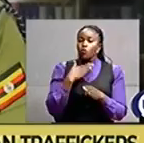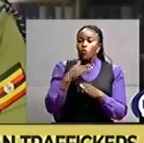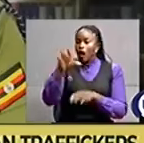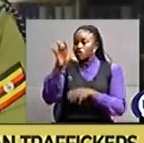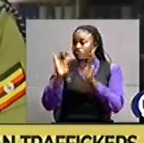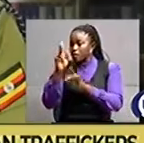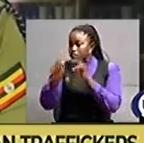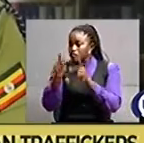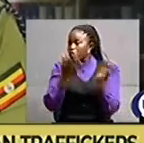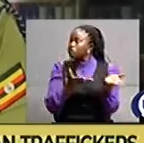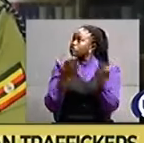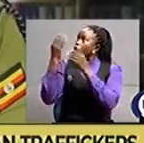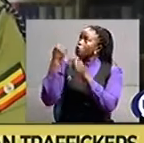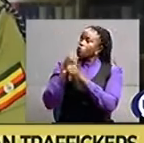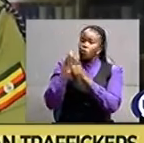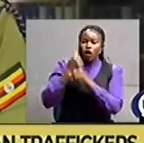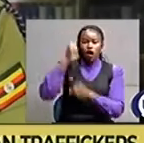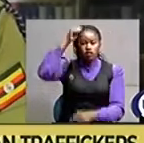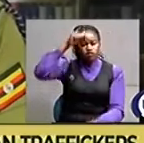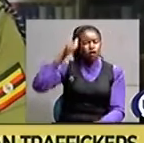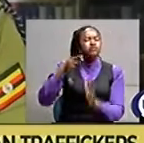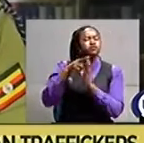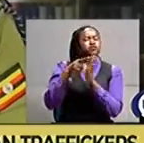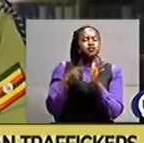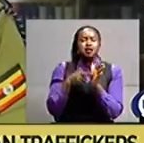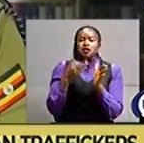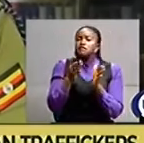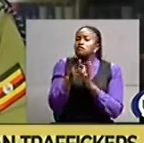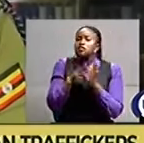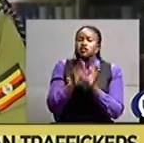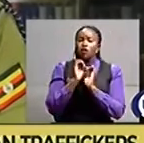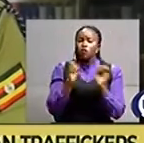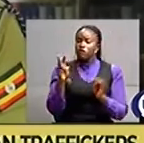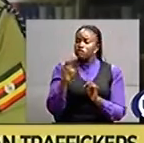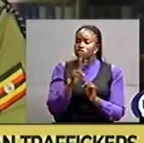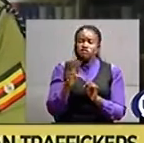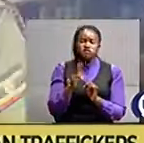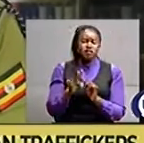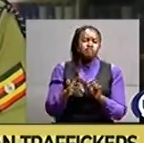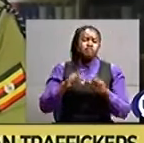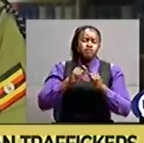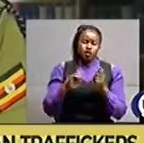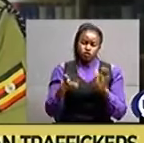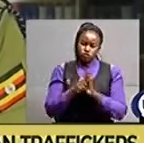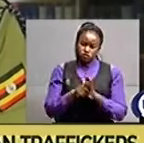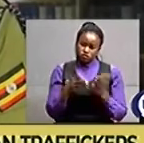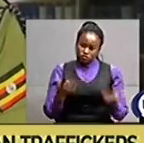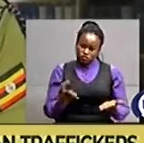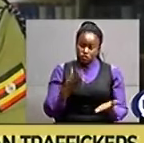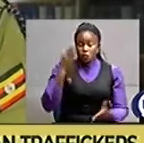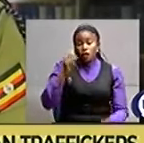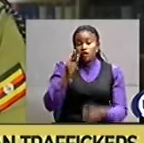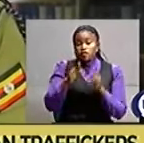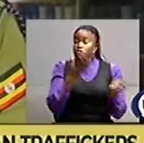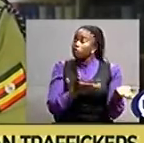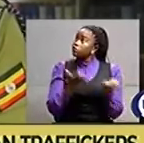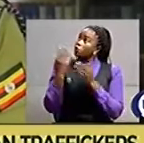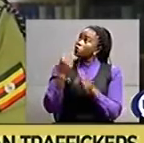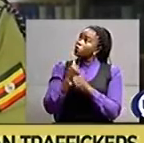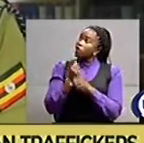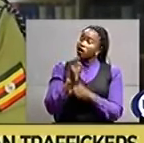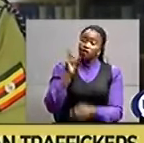is actually doing it illegally and in a way trafficking these people because you're taking them to do work